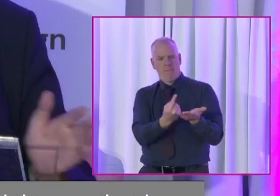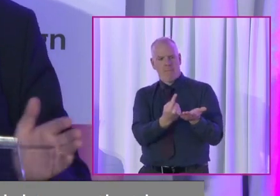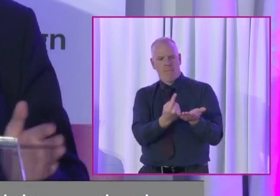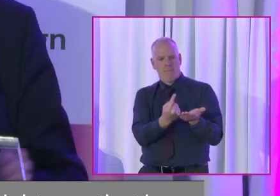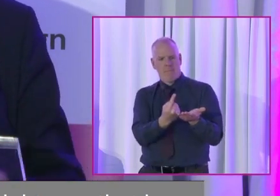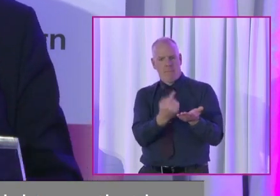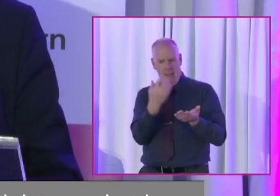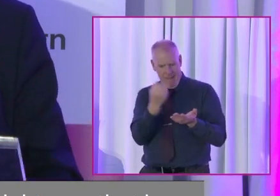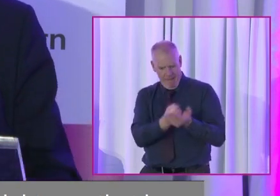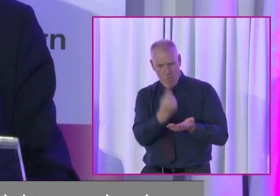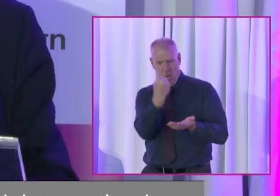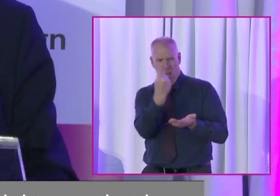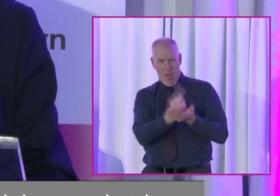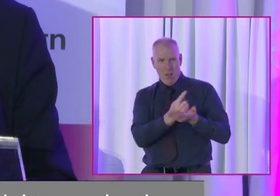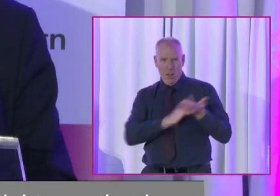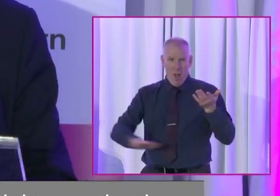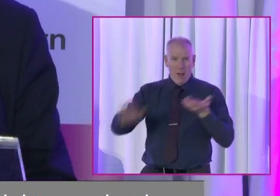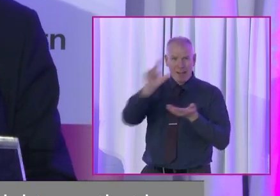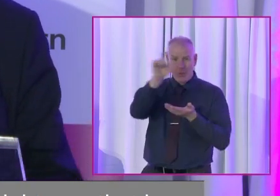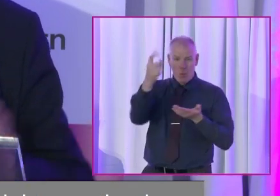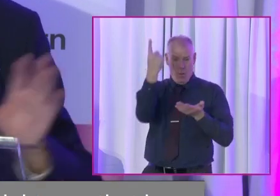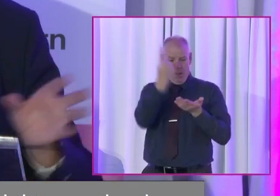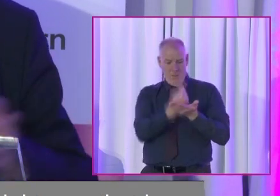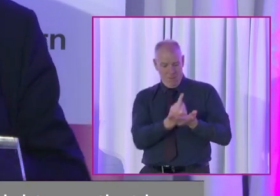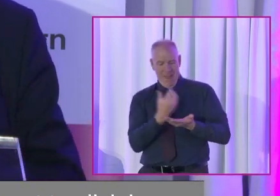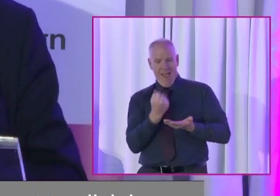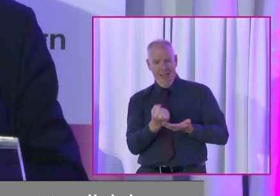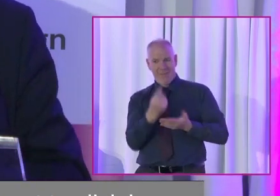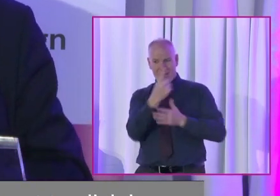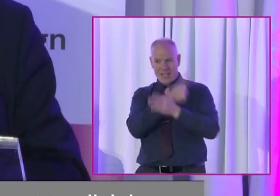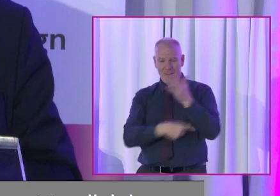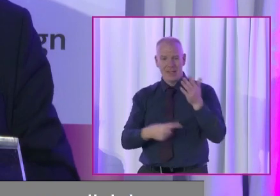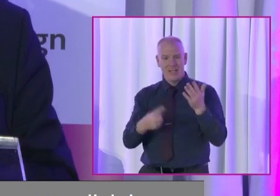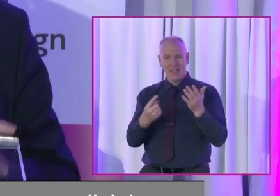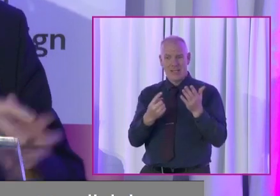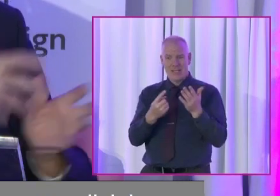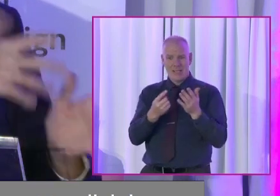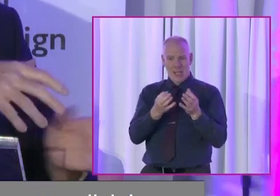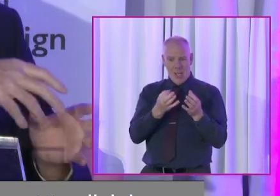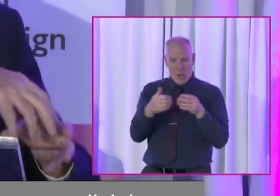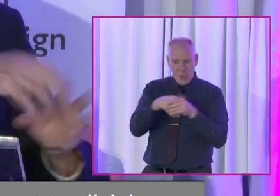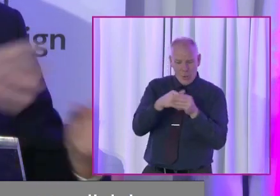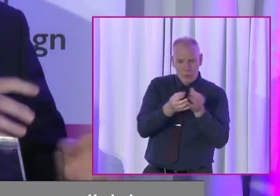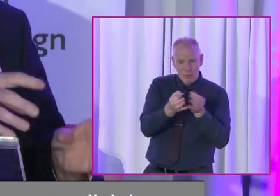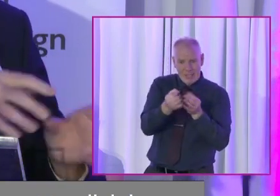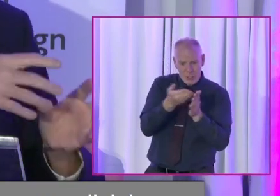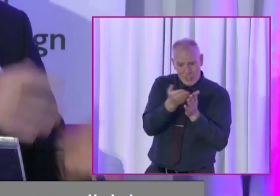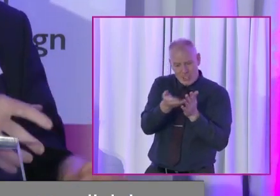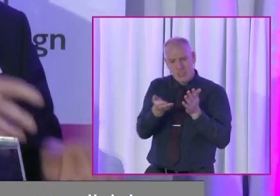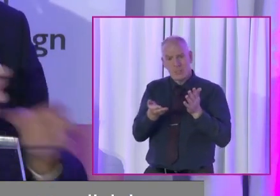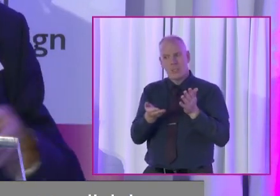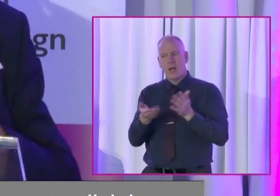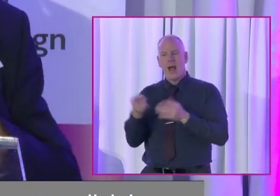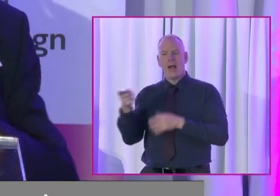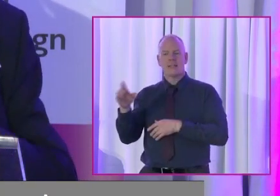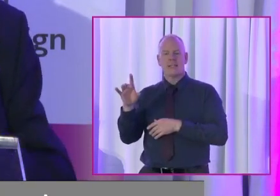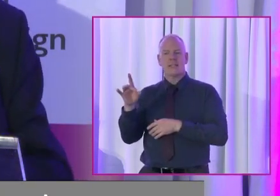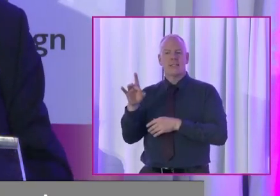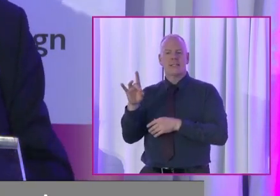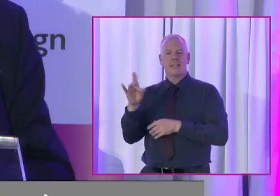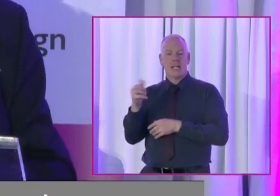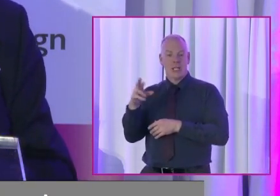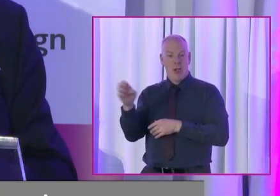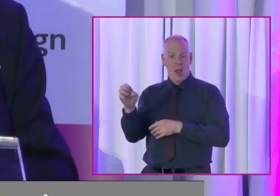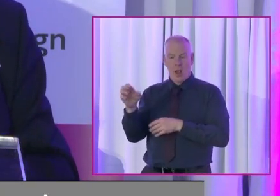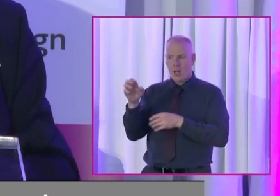in and pick up with the County Kildare access network. And it's brilliant that that just came in before lunchtime.